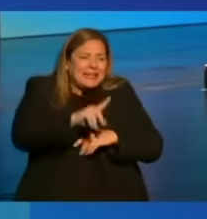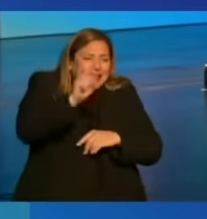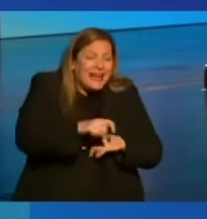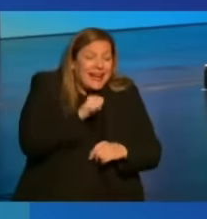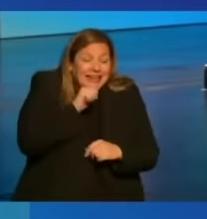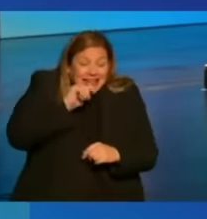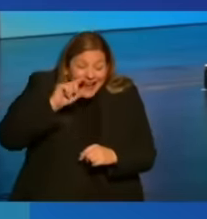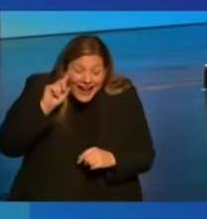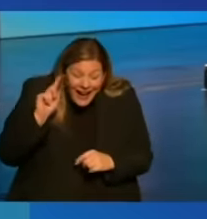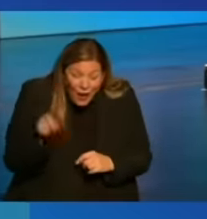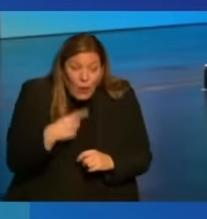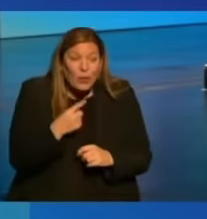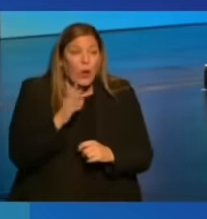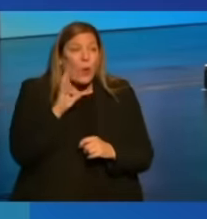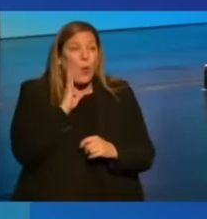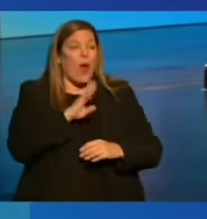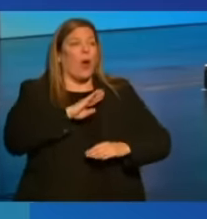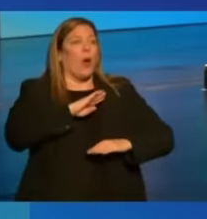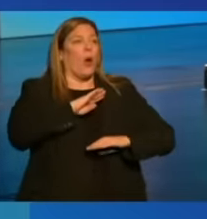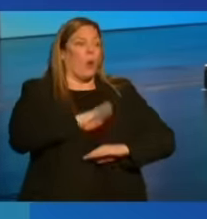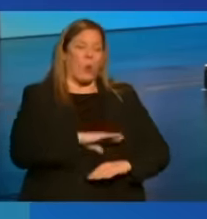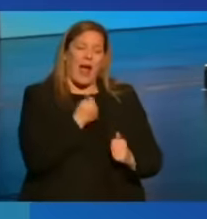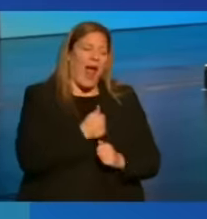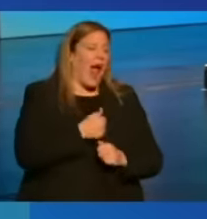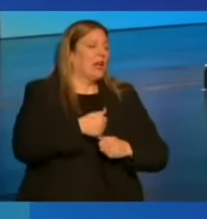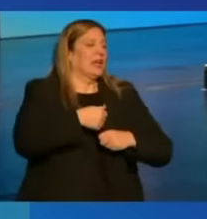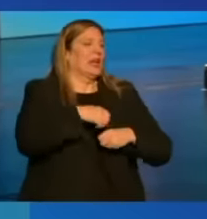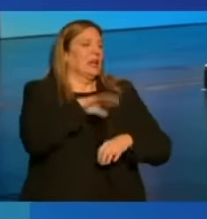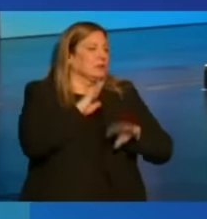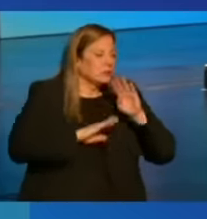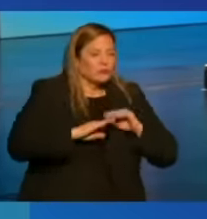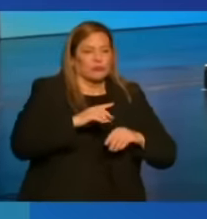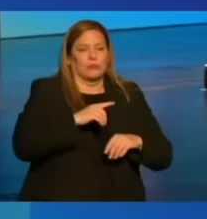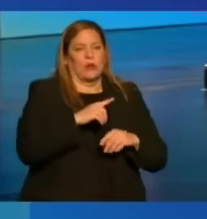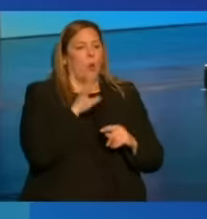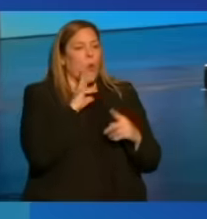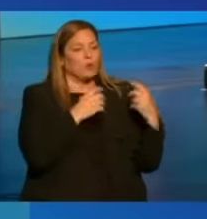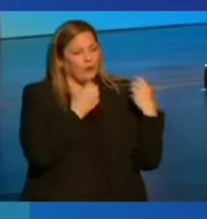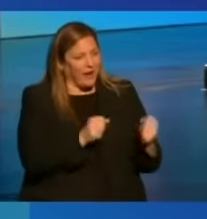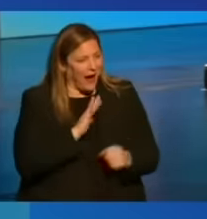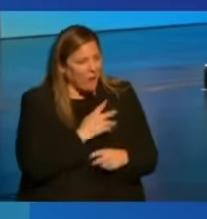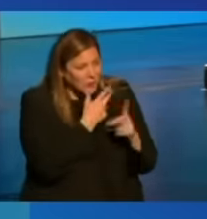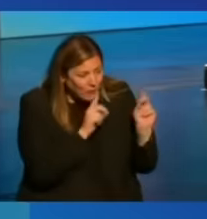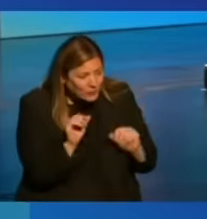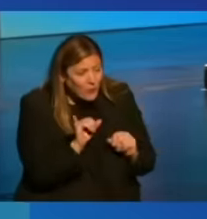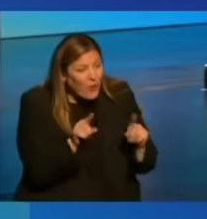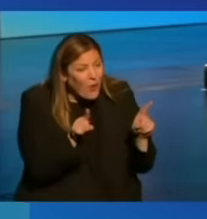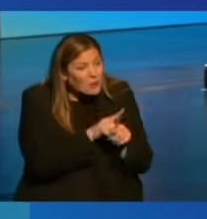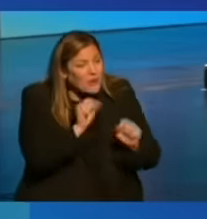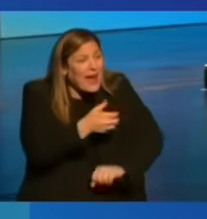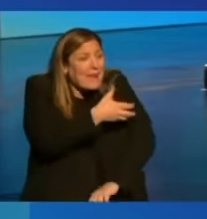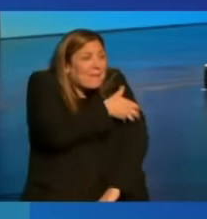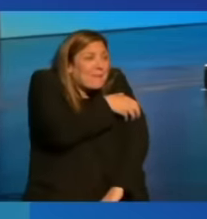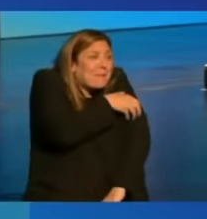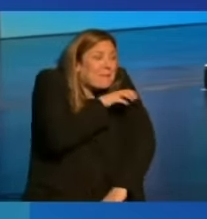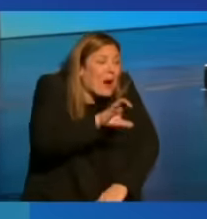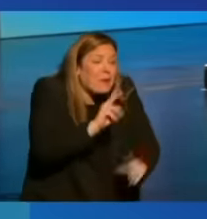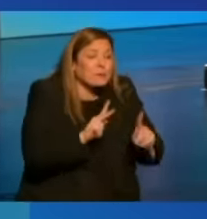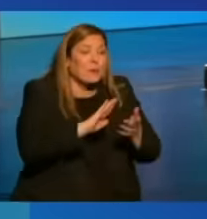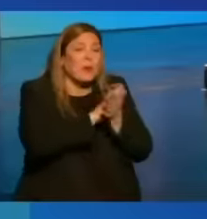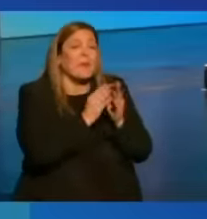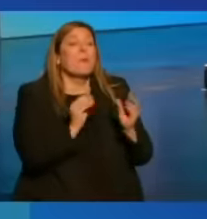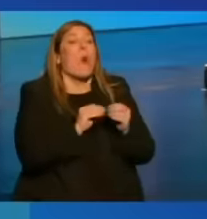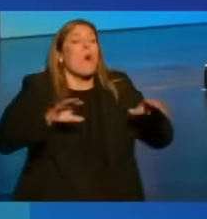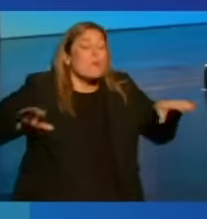does it relieve hardship, not only does it strengthen our democracy, it can also empower people to be more